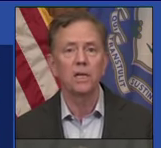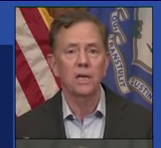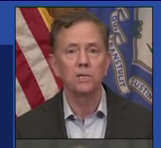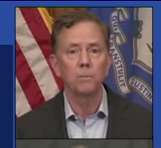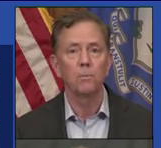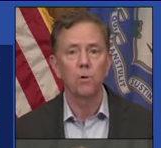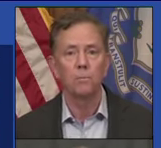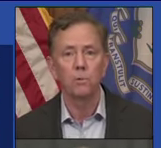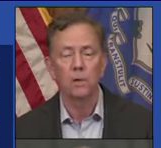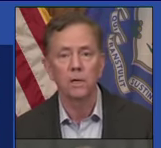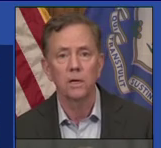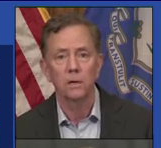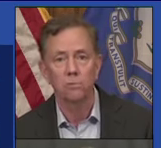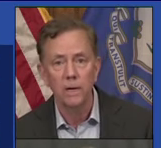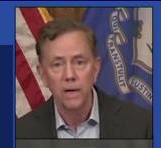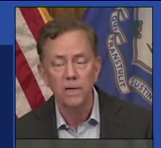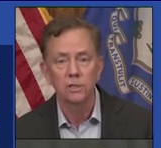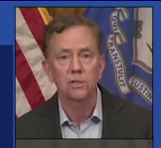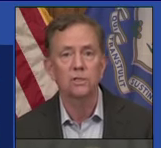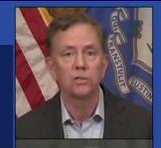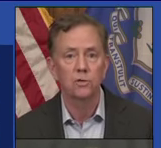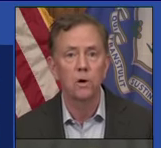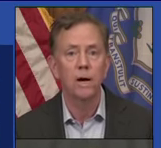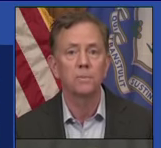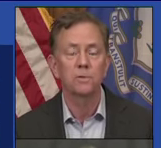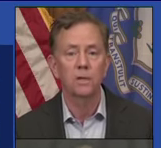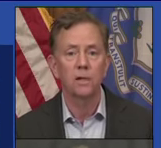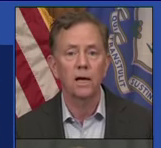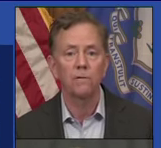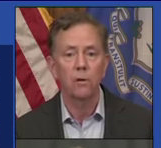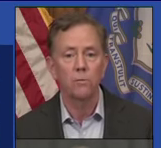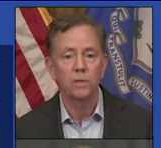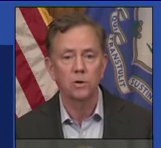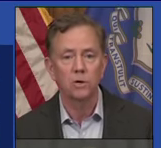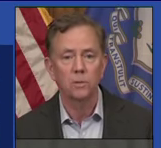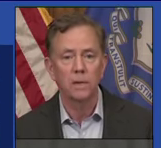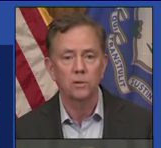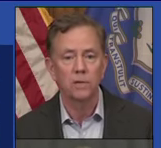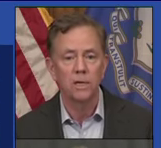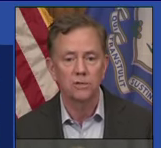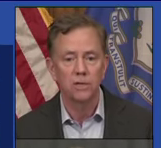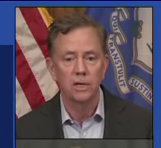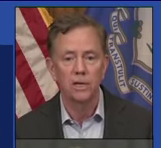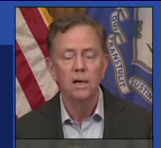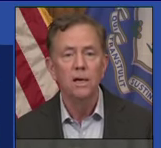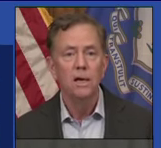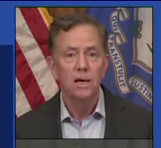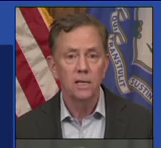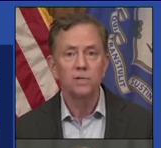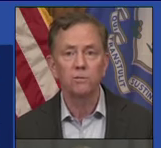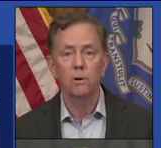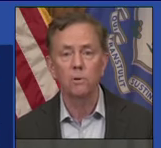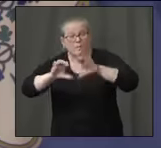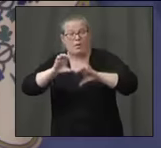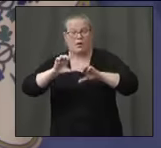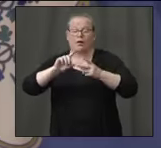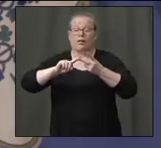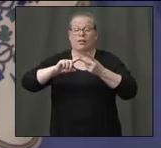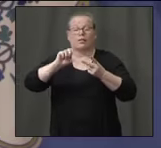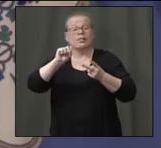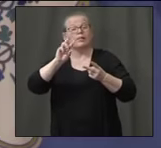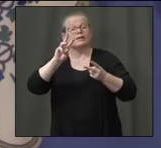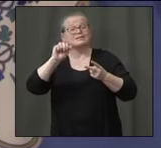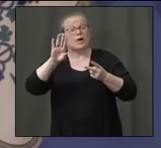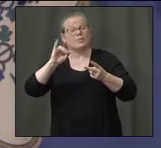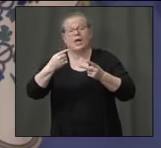capacity, yes, but more importantly, reagents and swabs and a lot of what we talked about yesterday. And this is what we're really going to